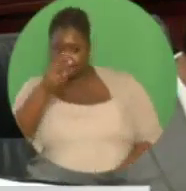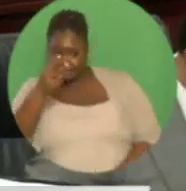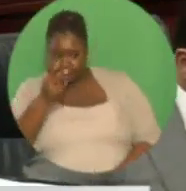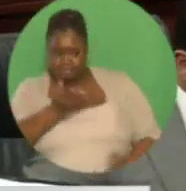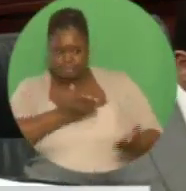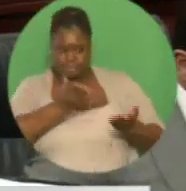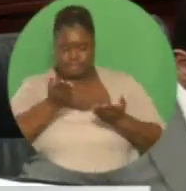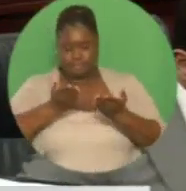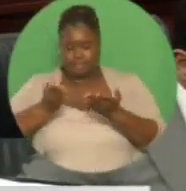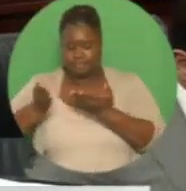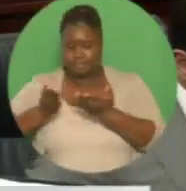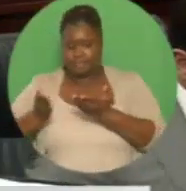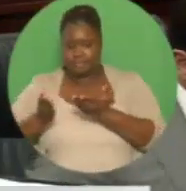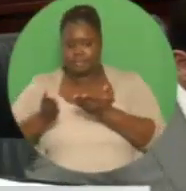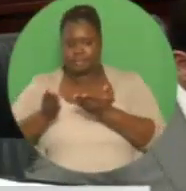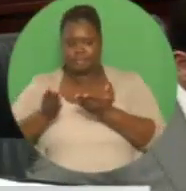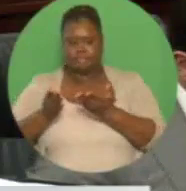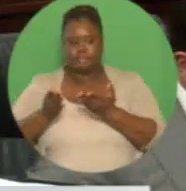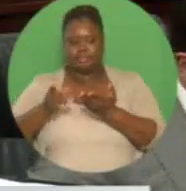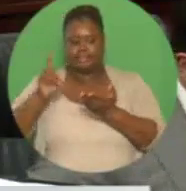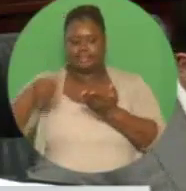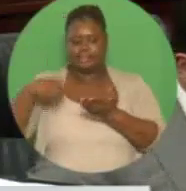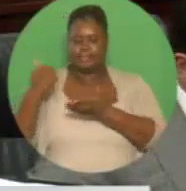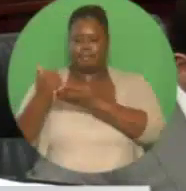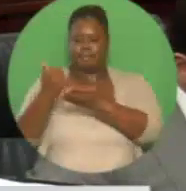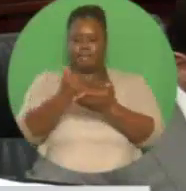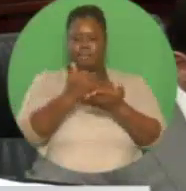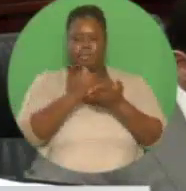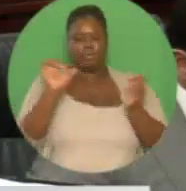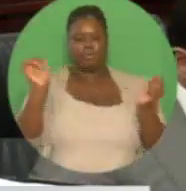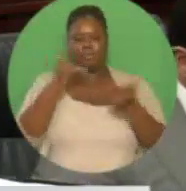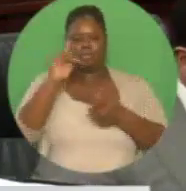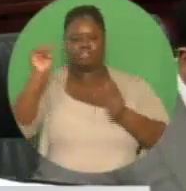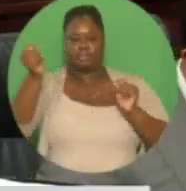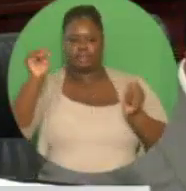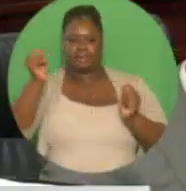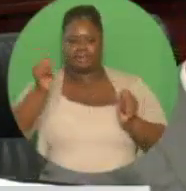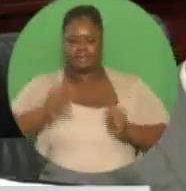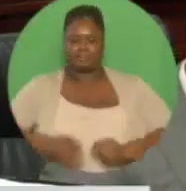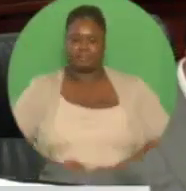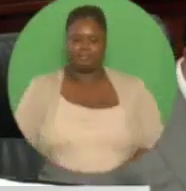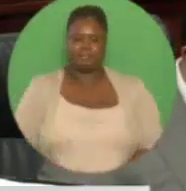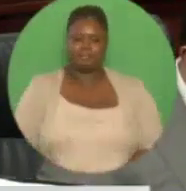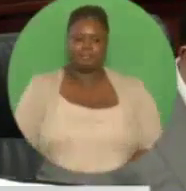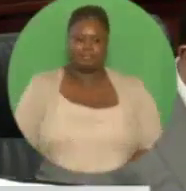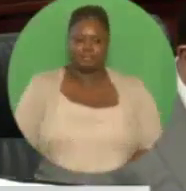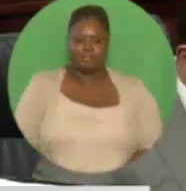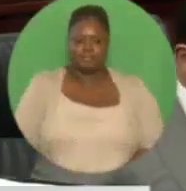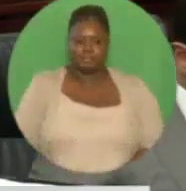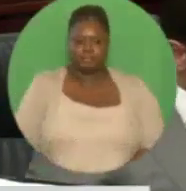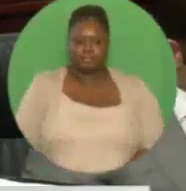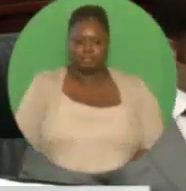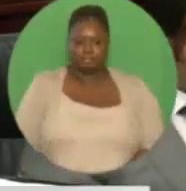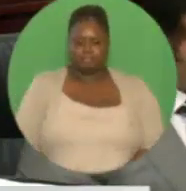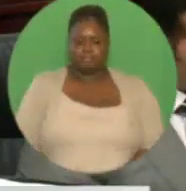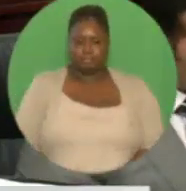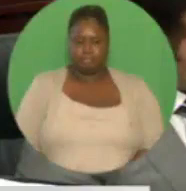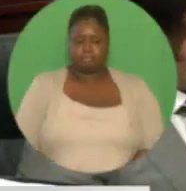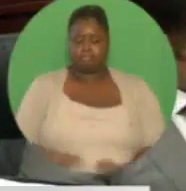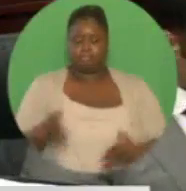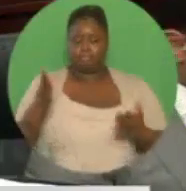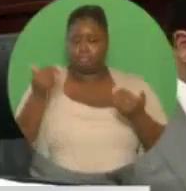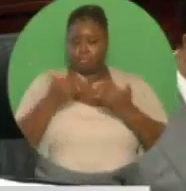the reach of our citizens wherever they reside. Health care services are being provided by our public health institutions,